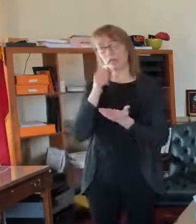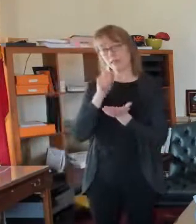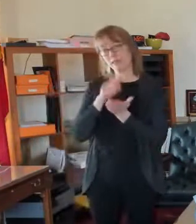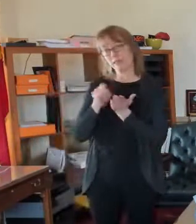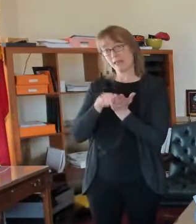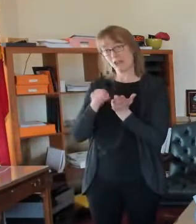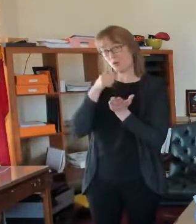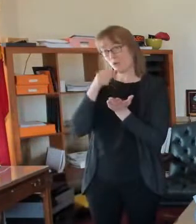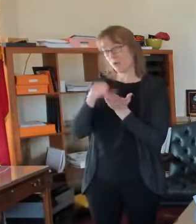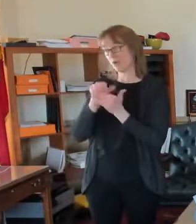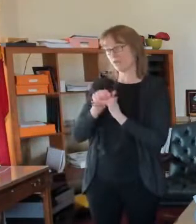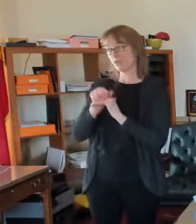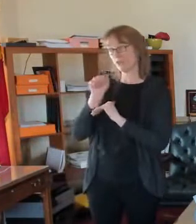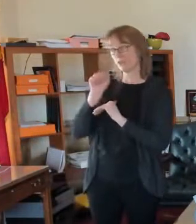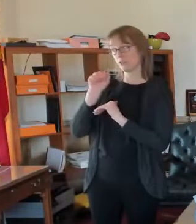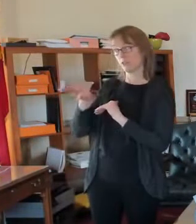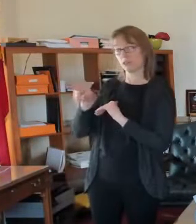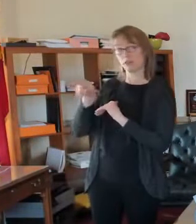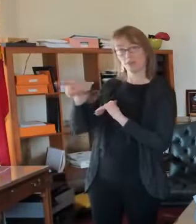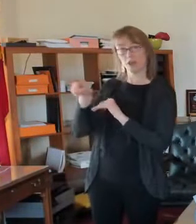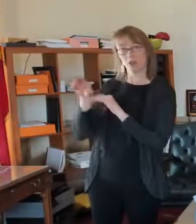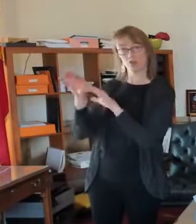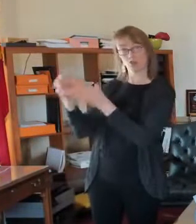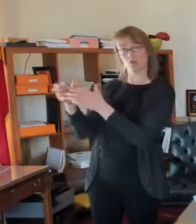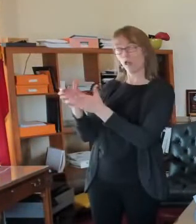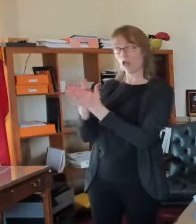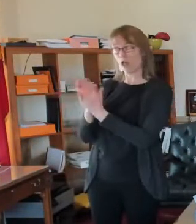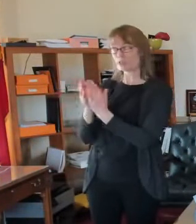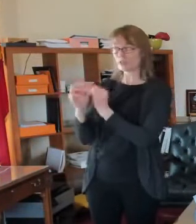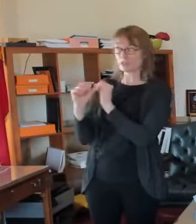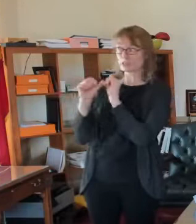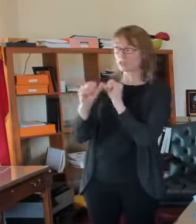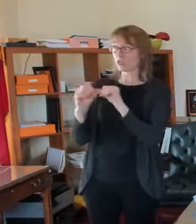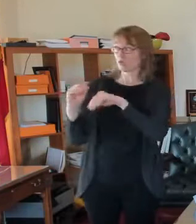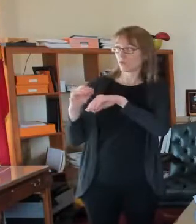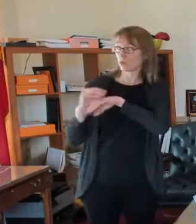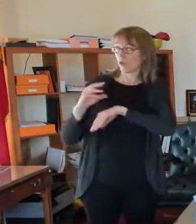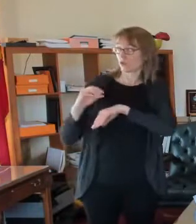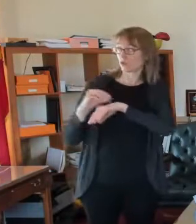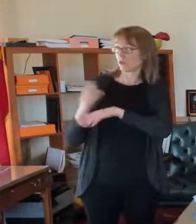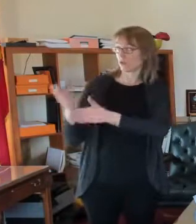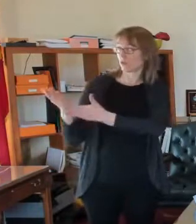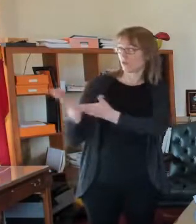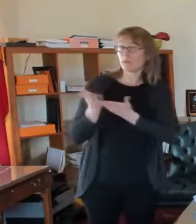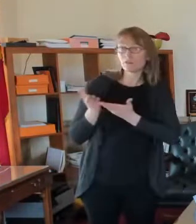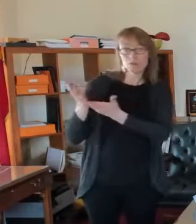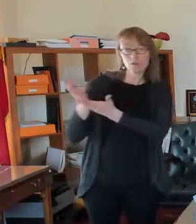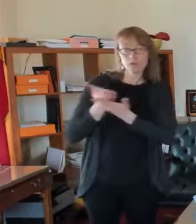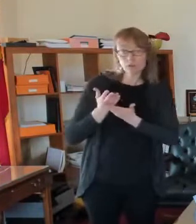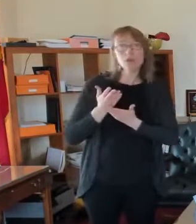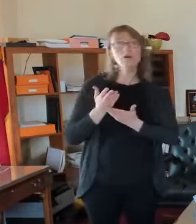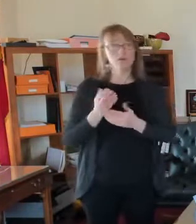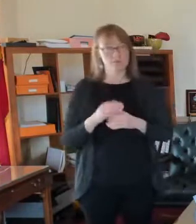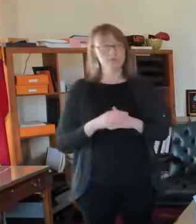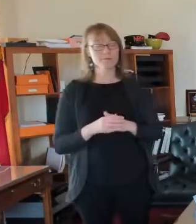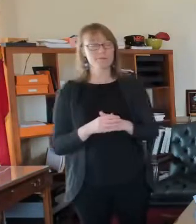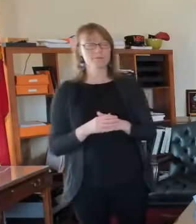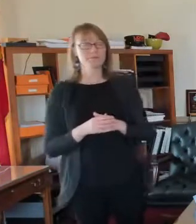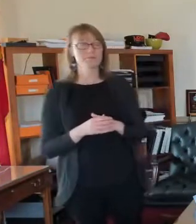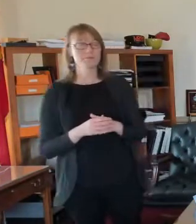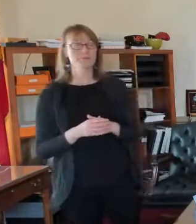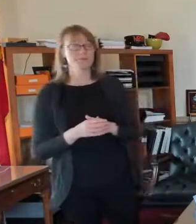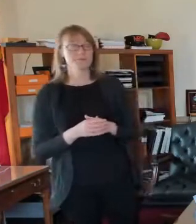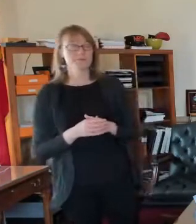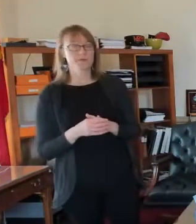group and Chuck Ramsey, chief Ramsey, uh, as we go along the implementation of the recommendations in this report. And